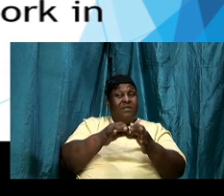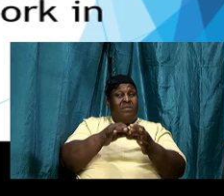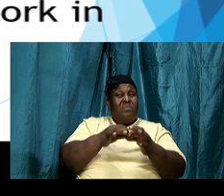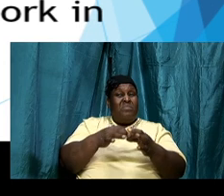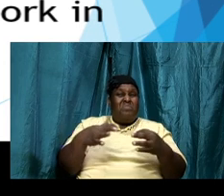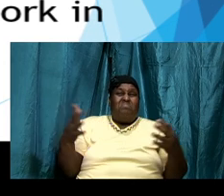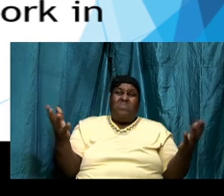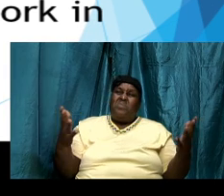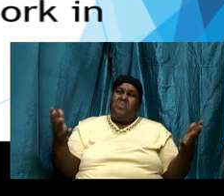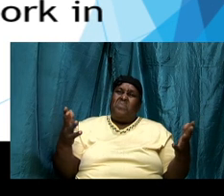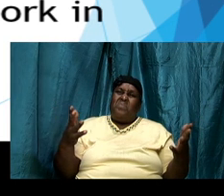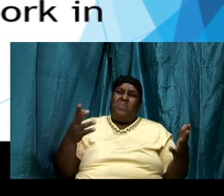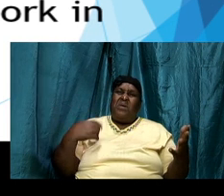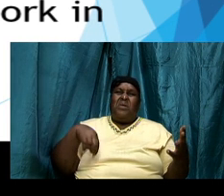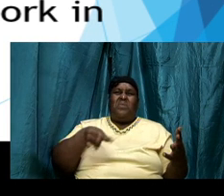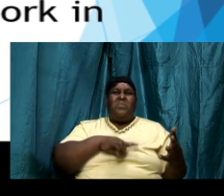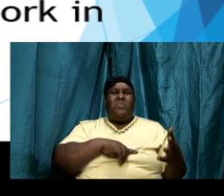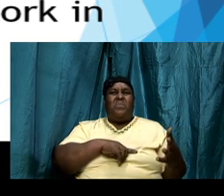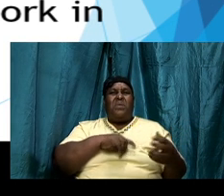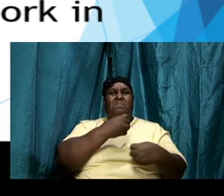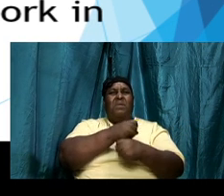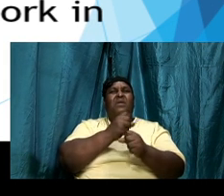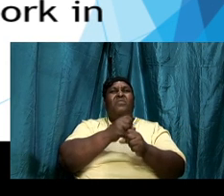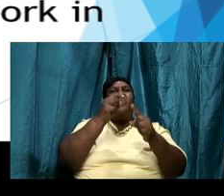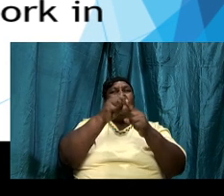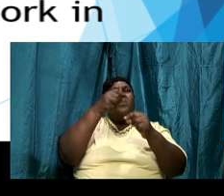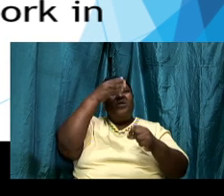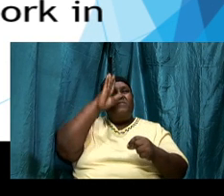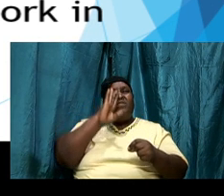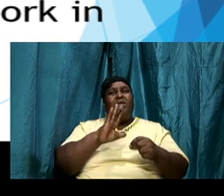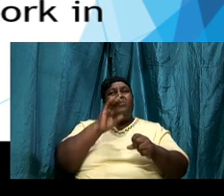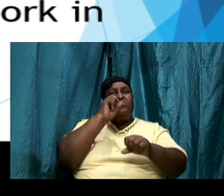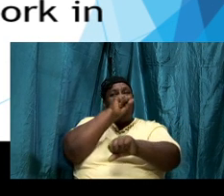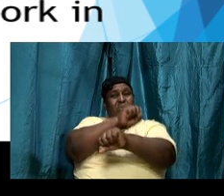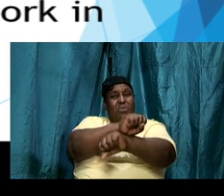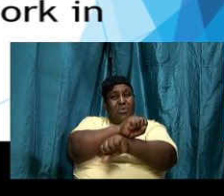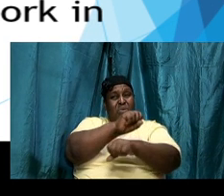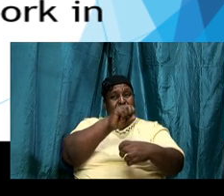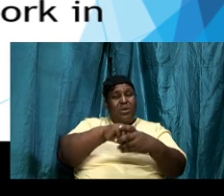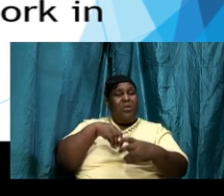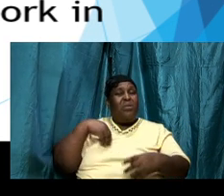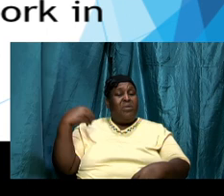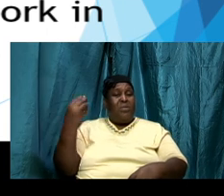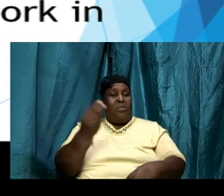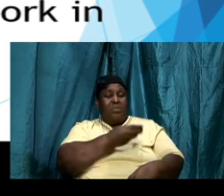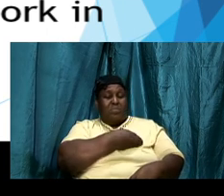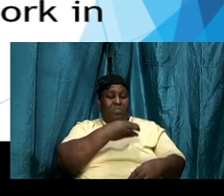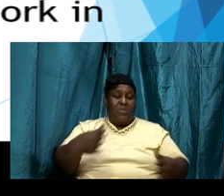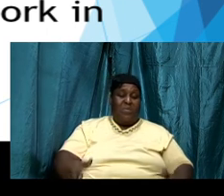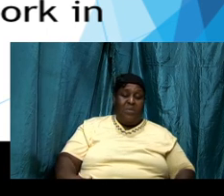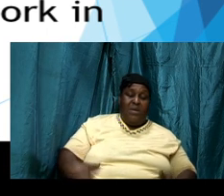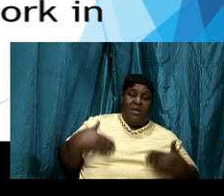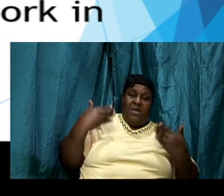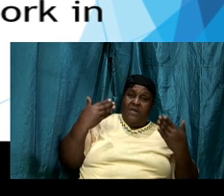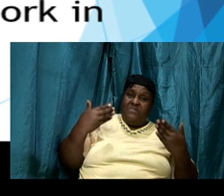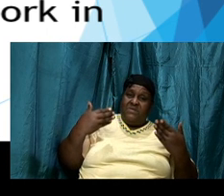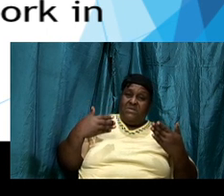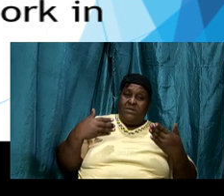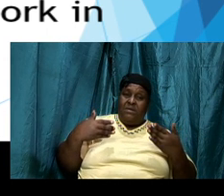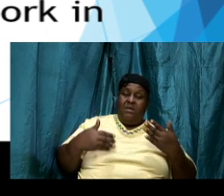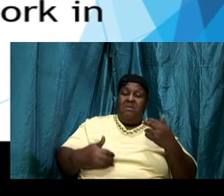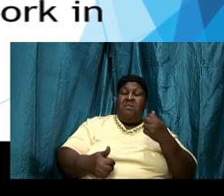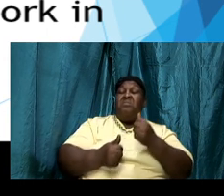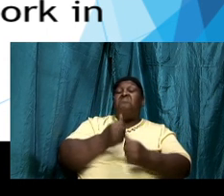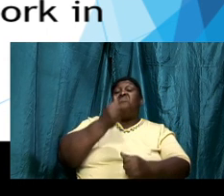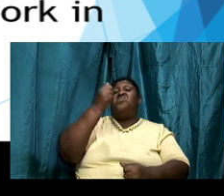when we allow the word of God to work in our lives most